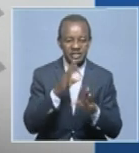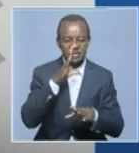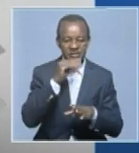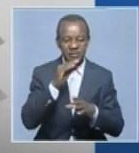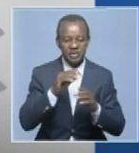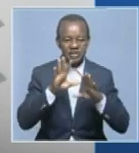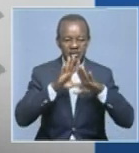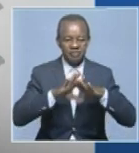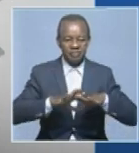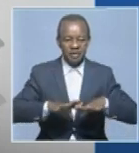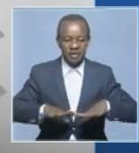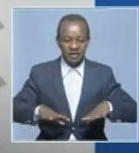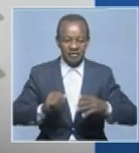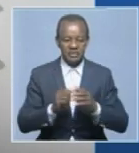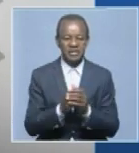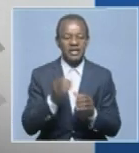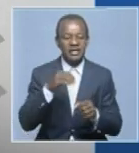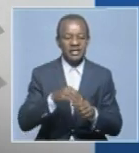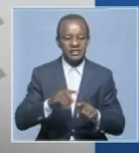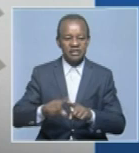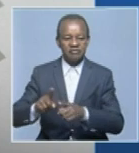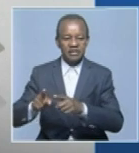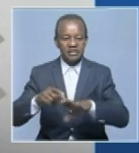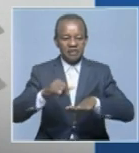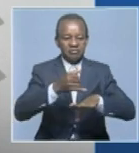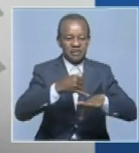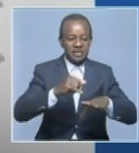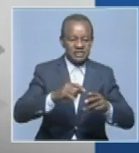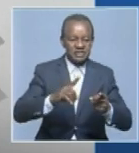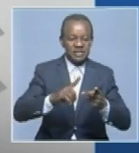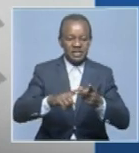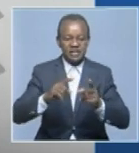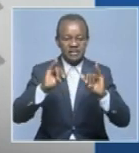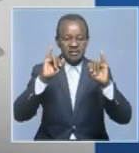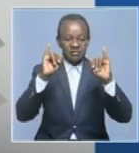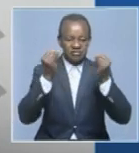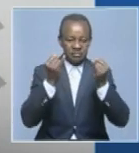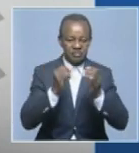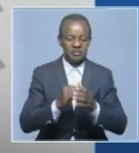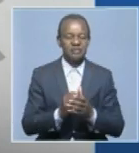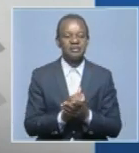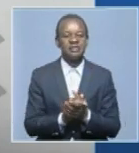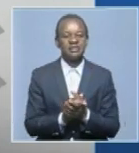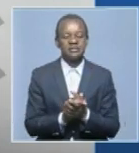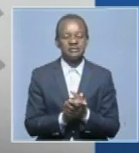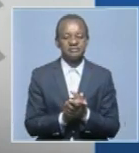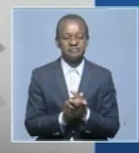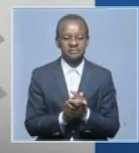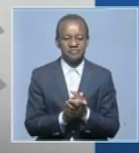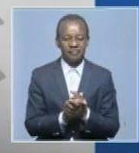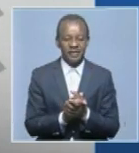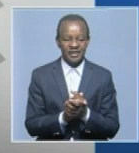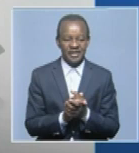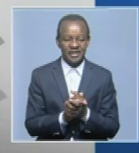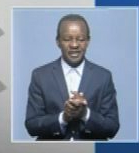in the country. Because I don't think until we understand ourselves and understand what it means to be safe and secure,